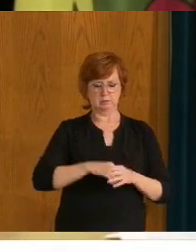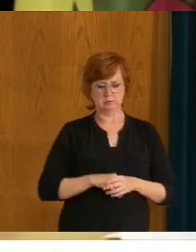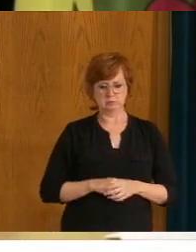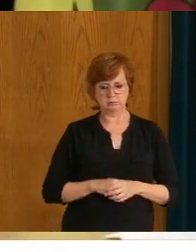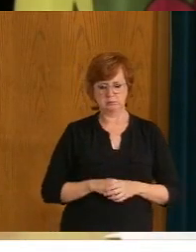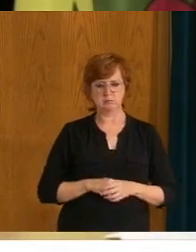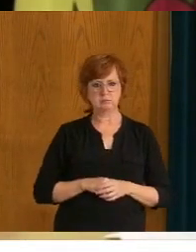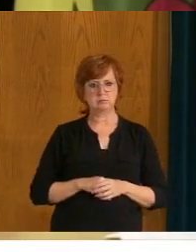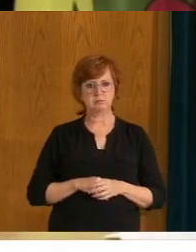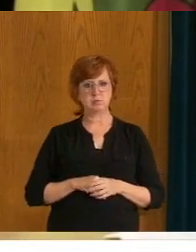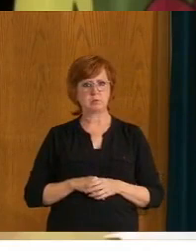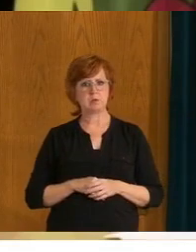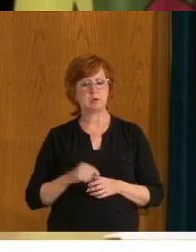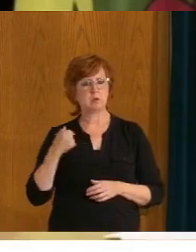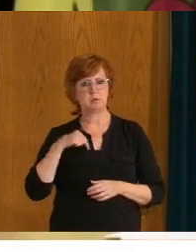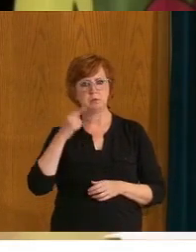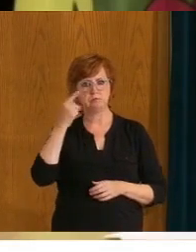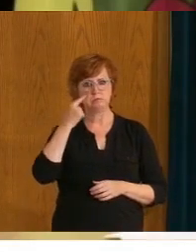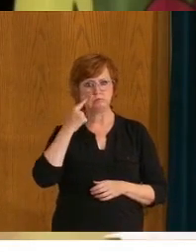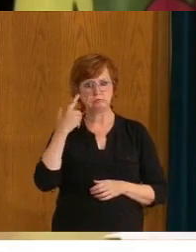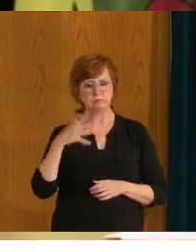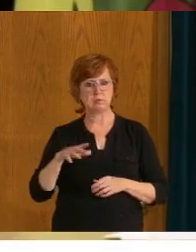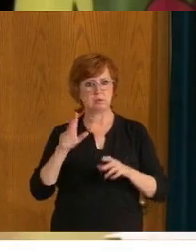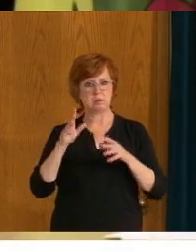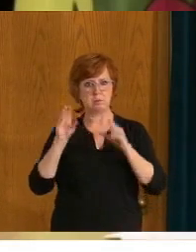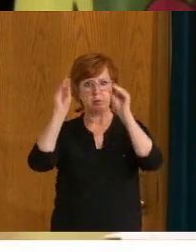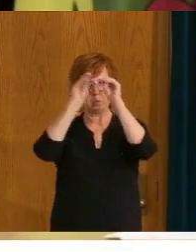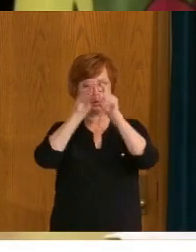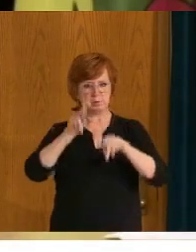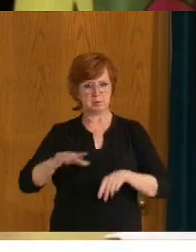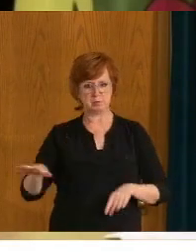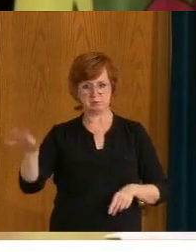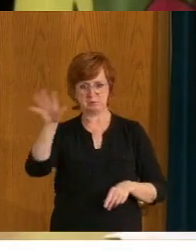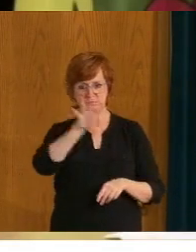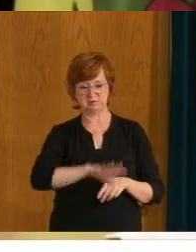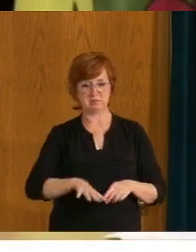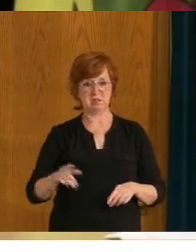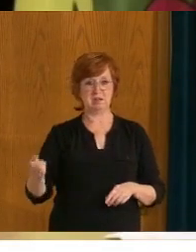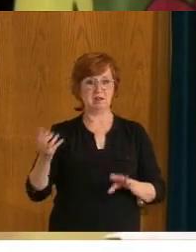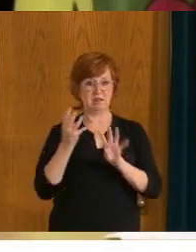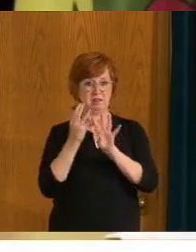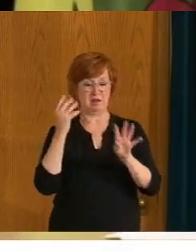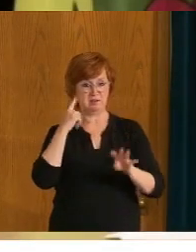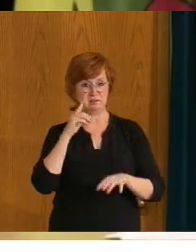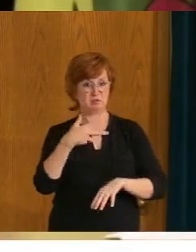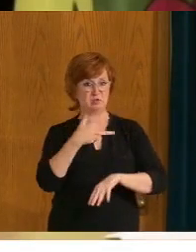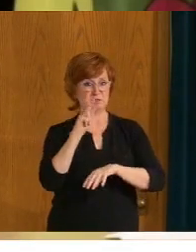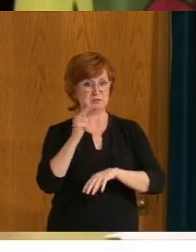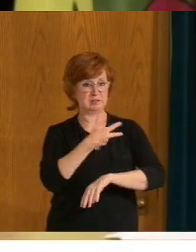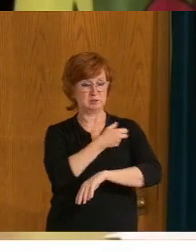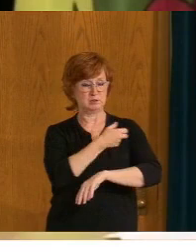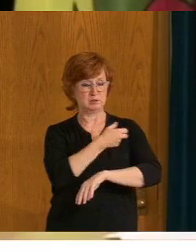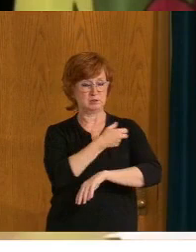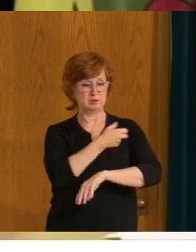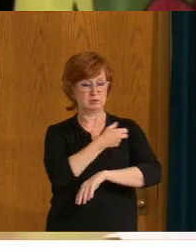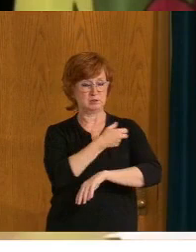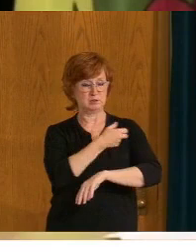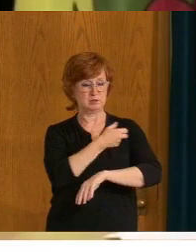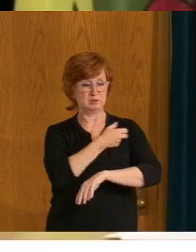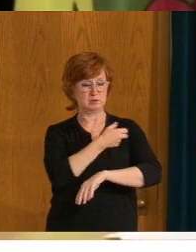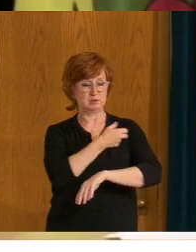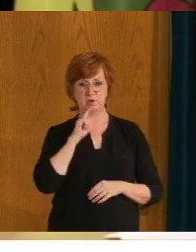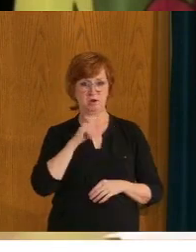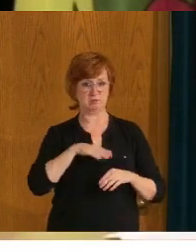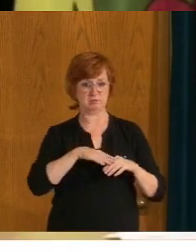coming out for that second dose. In fact, Saskatchewan is, is leading the nation. The only, uh, province to be above 40% of our eligible population